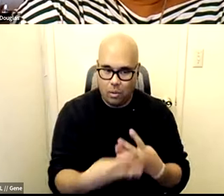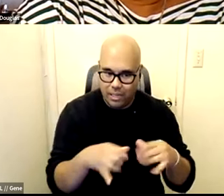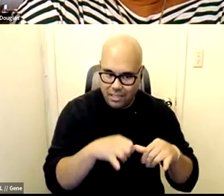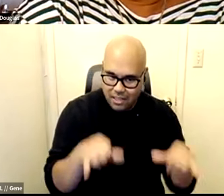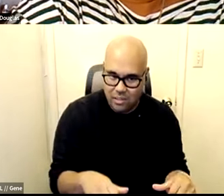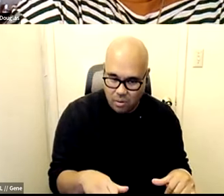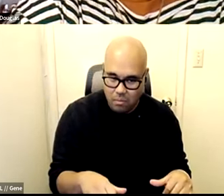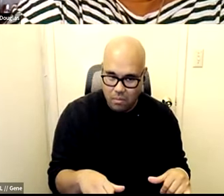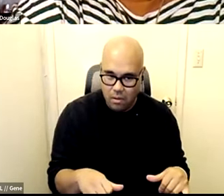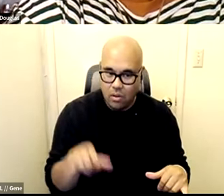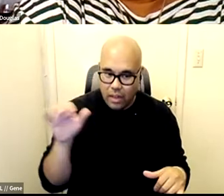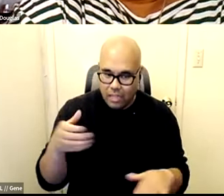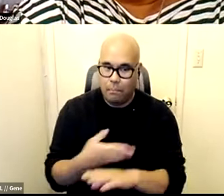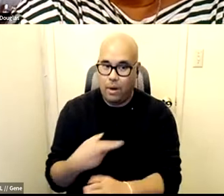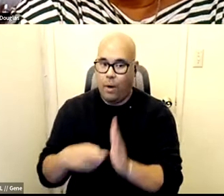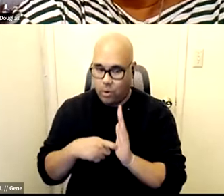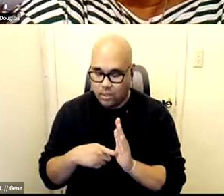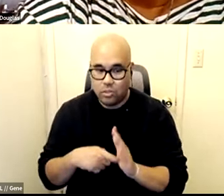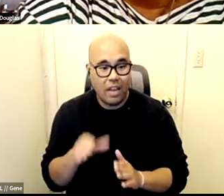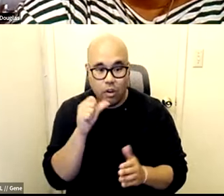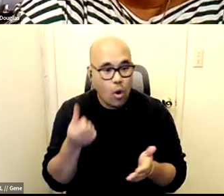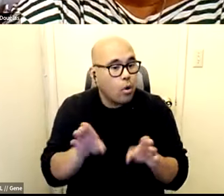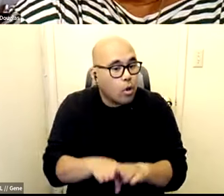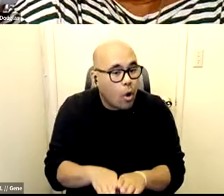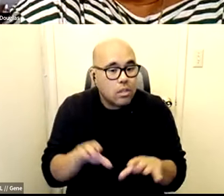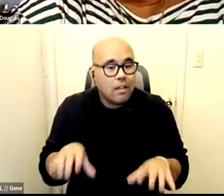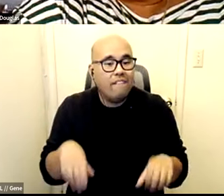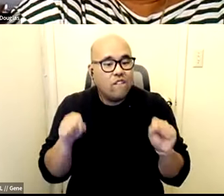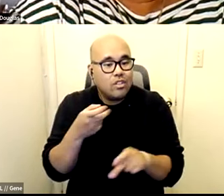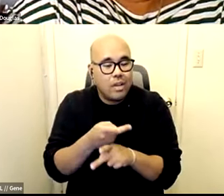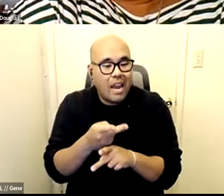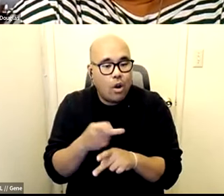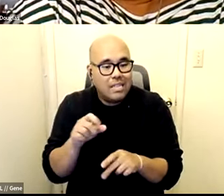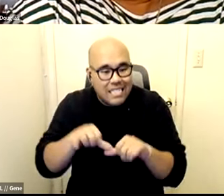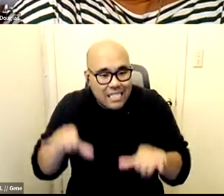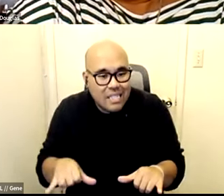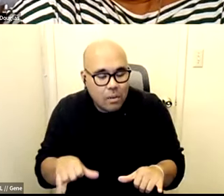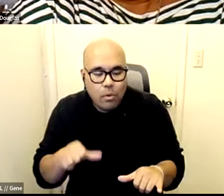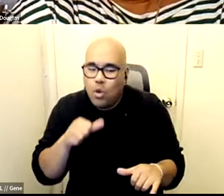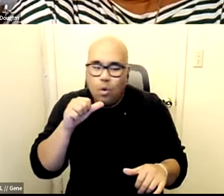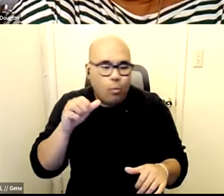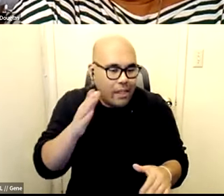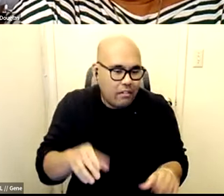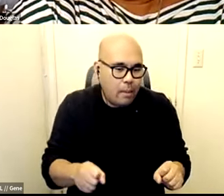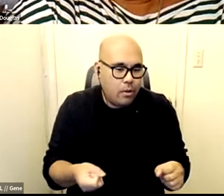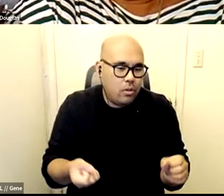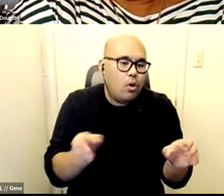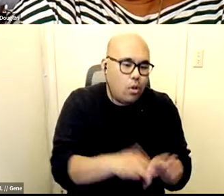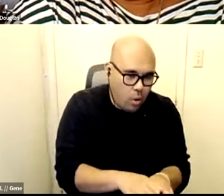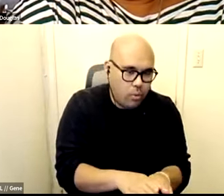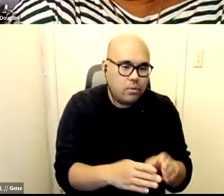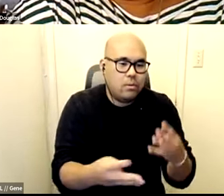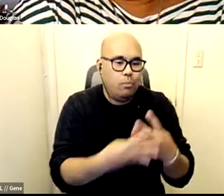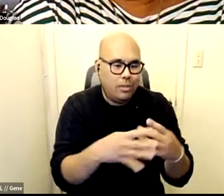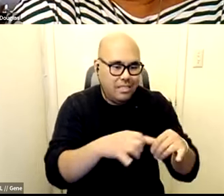the foster care system then you'll never be able to really close the prison so it's like what tony said earlier